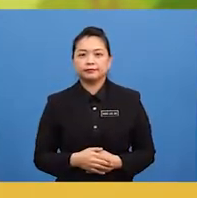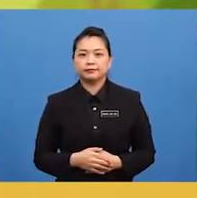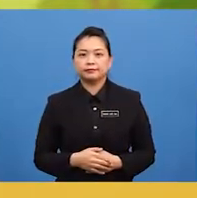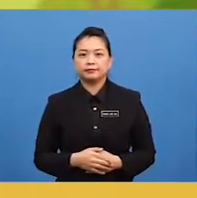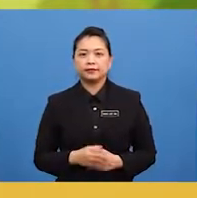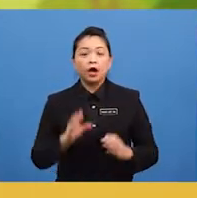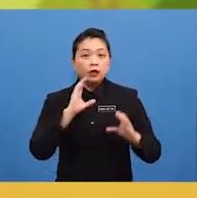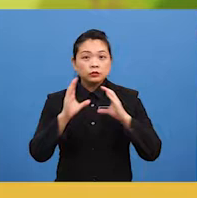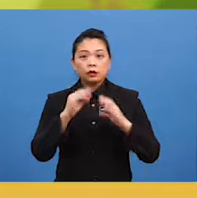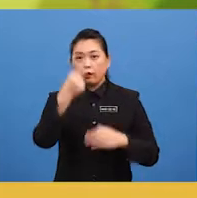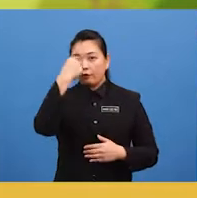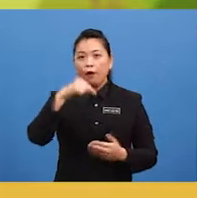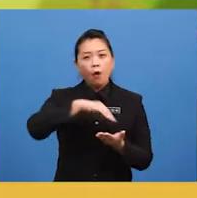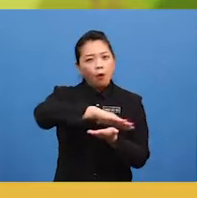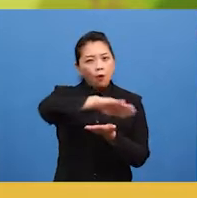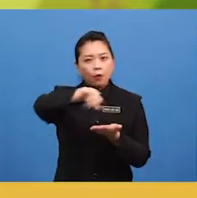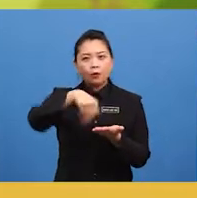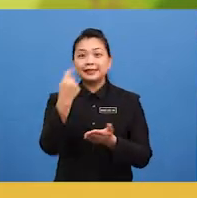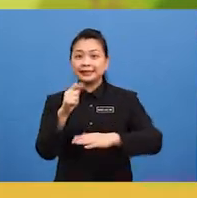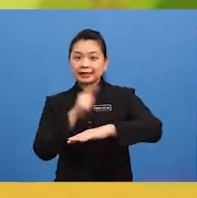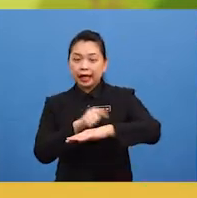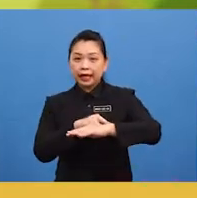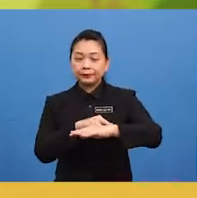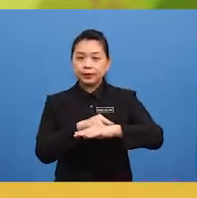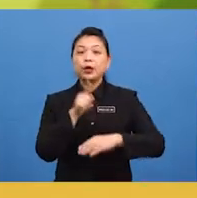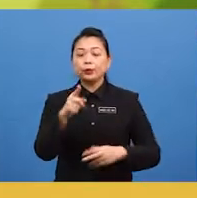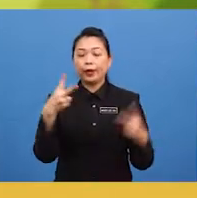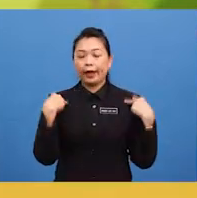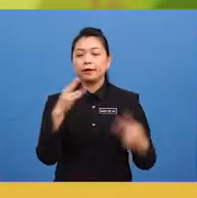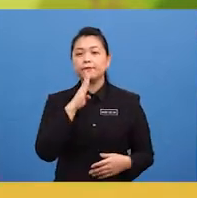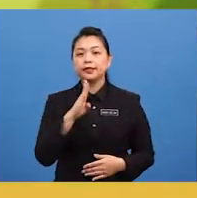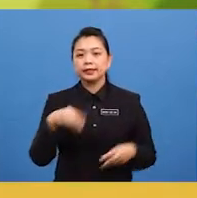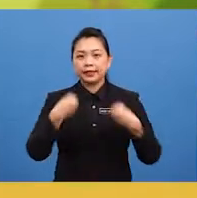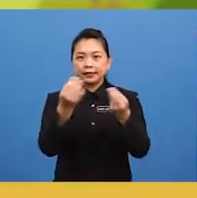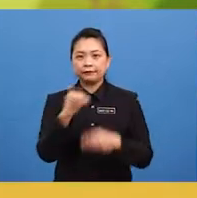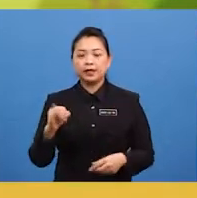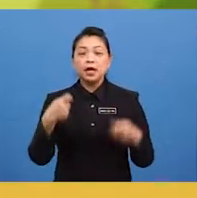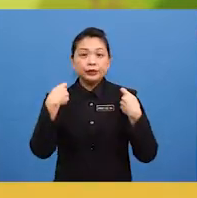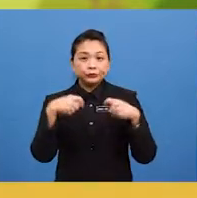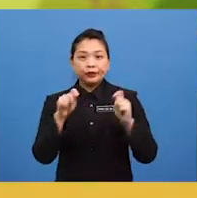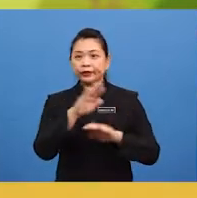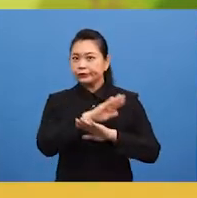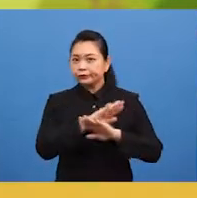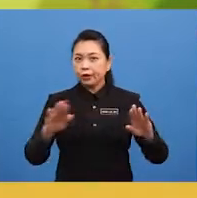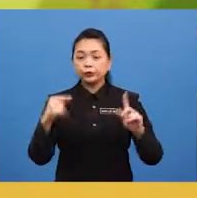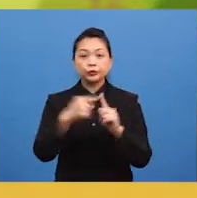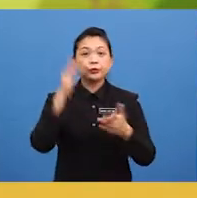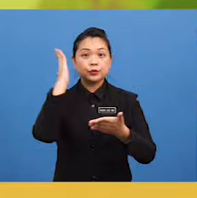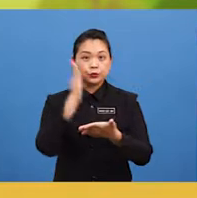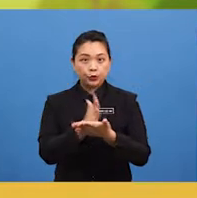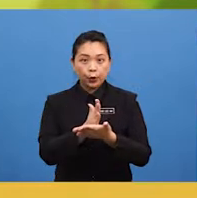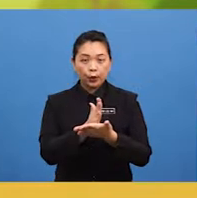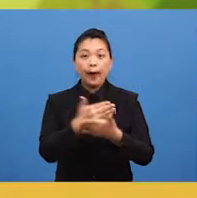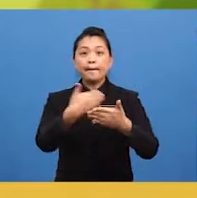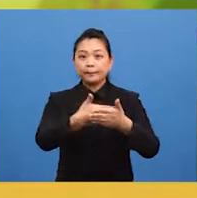talk for all the time you have been given try not to stop